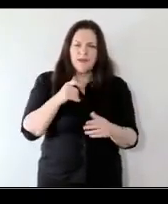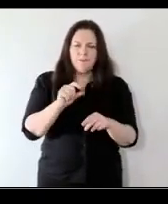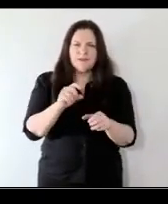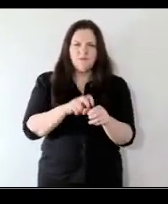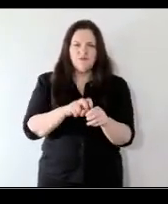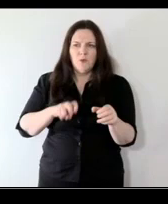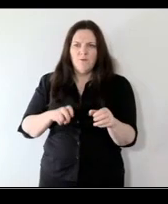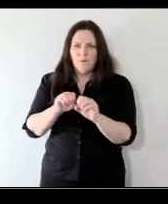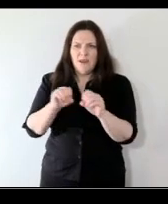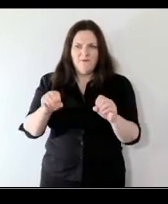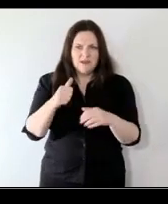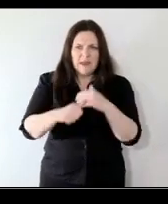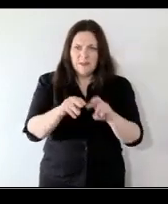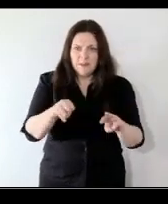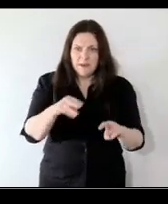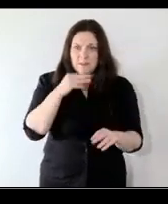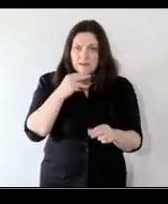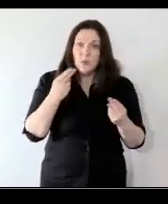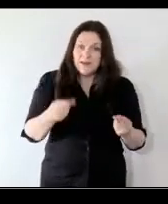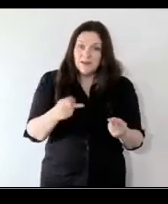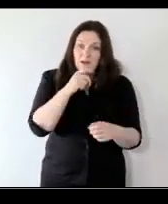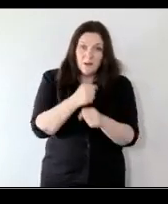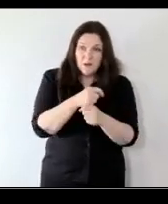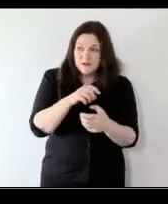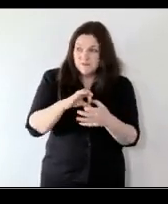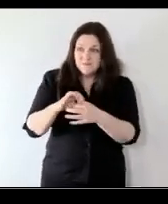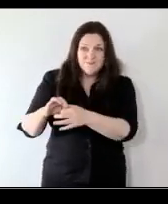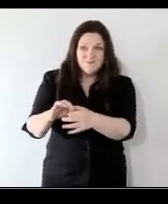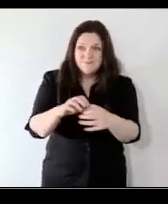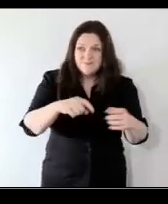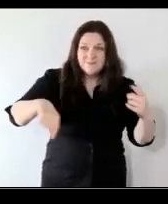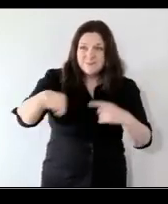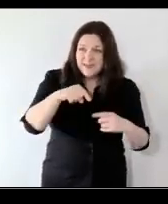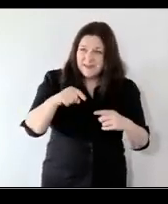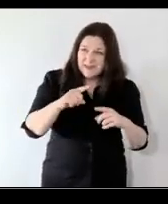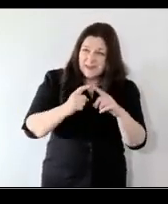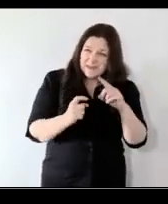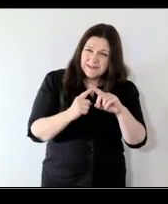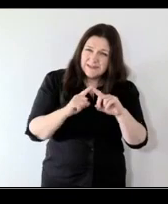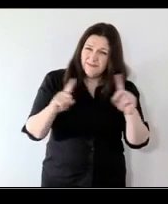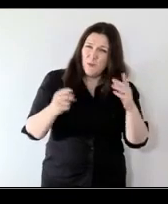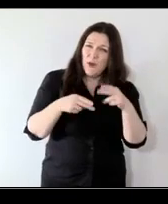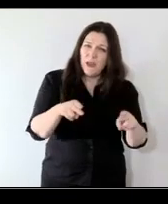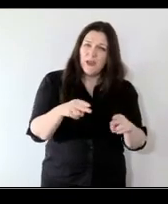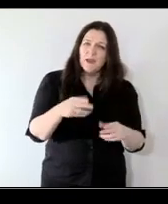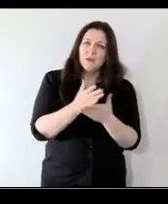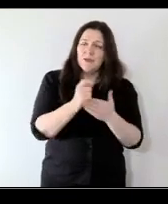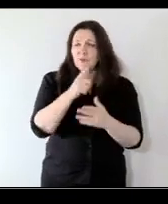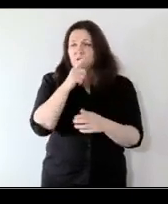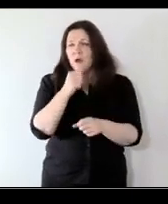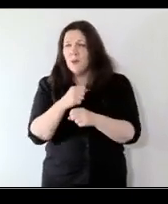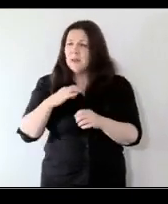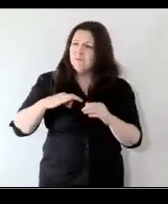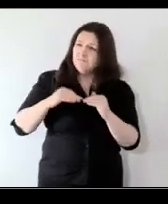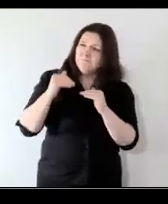from everyday people and do we have to talk about this issue in a different way like it's sometimes our definitions and